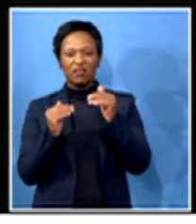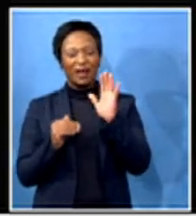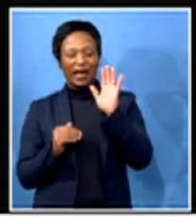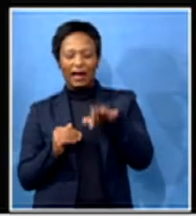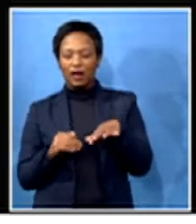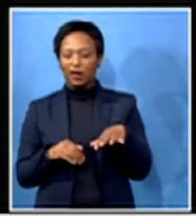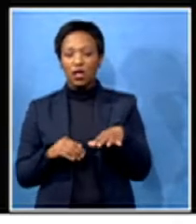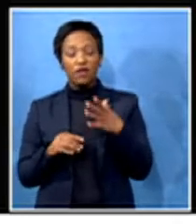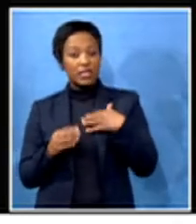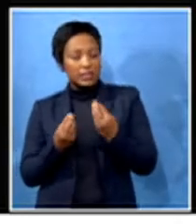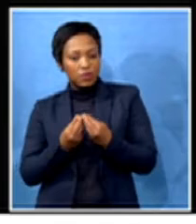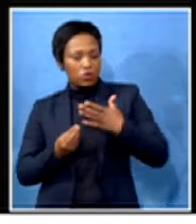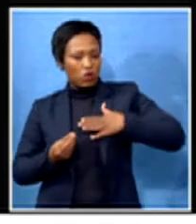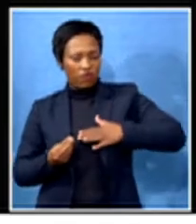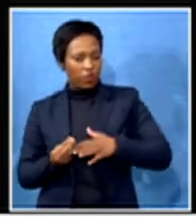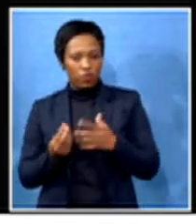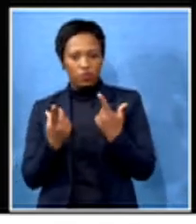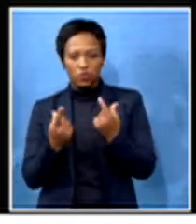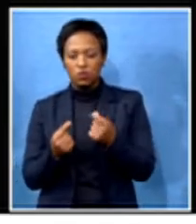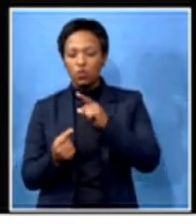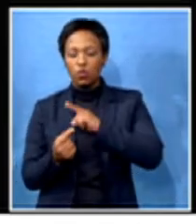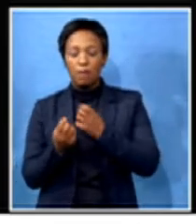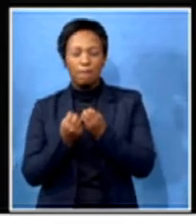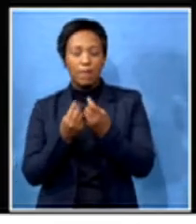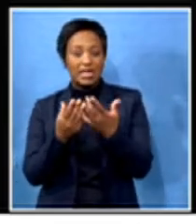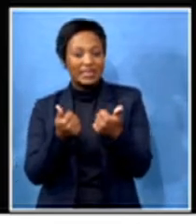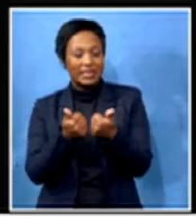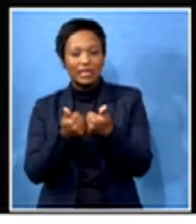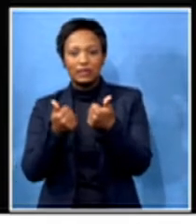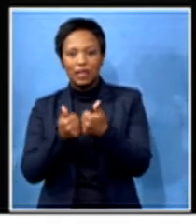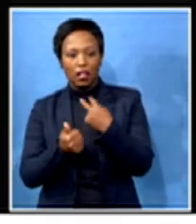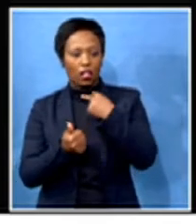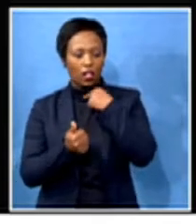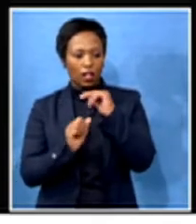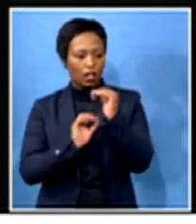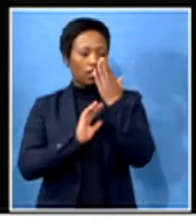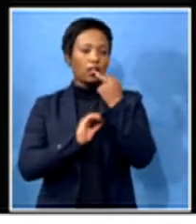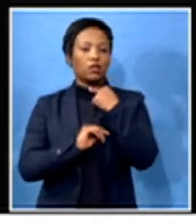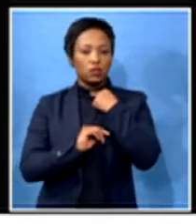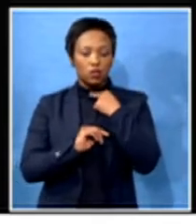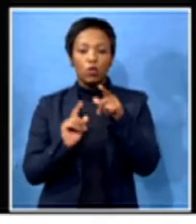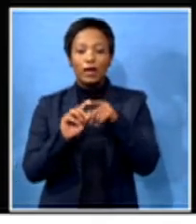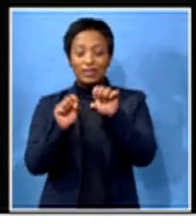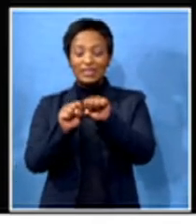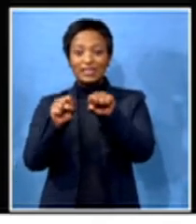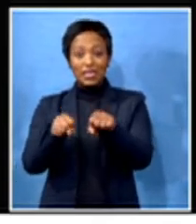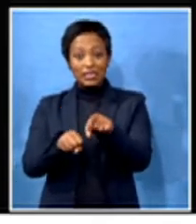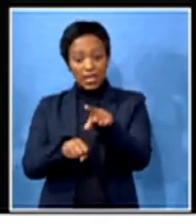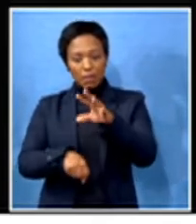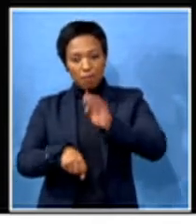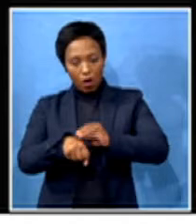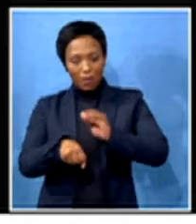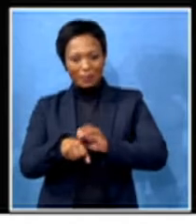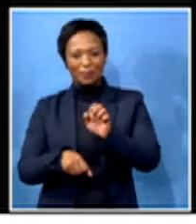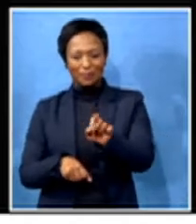something you want to do. Because there are lots of challenges on the way. The system is known it's a challenge to us. And the